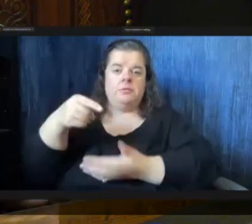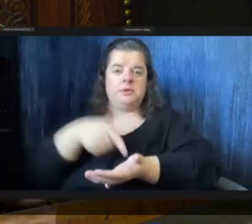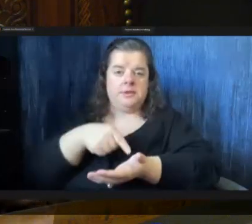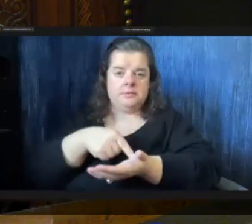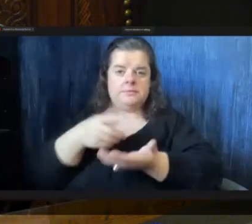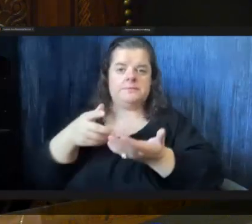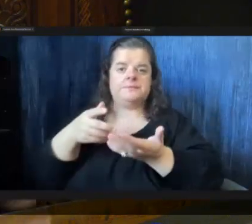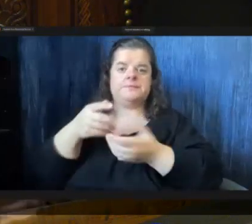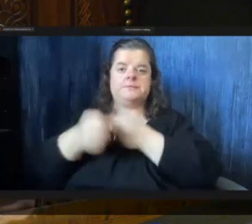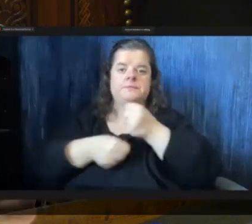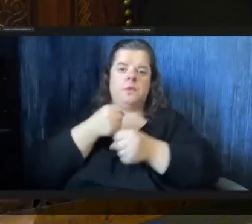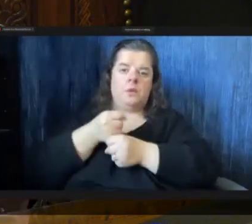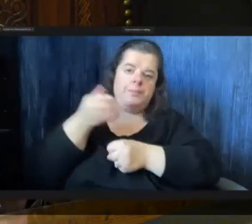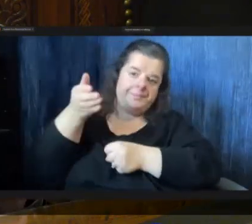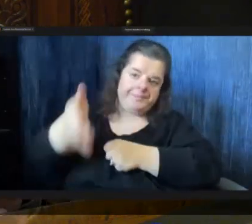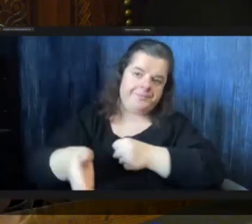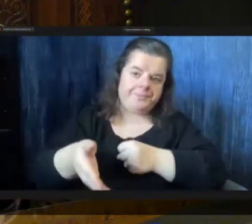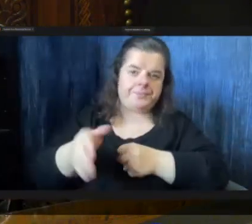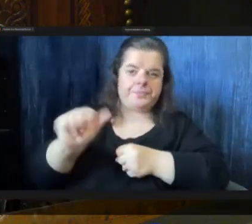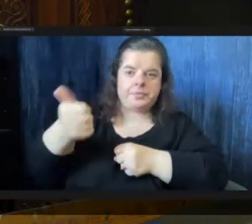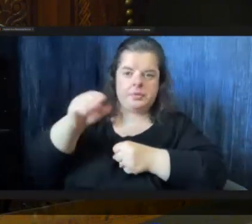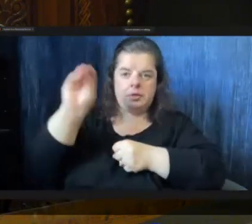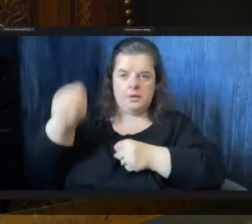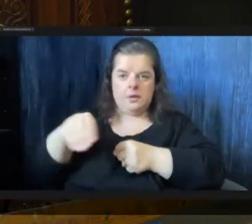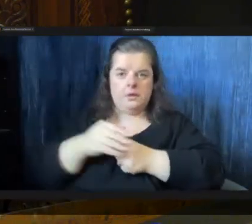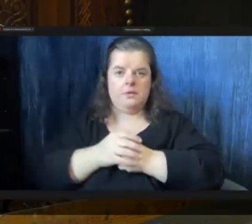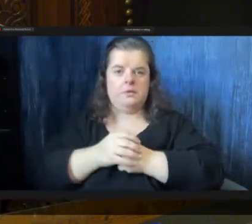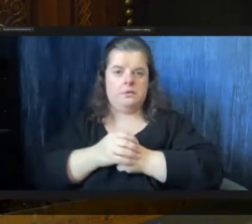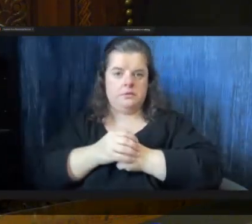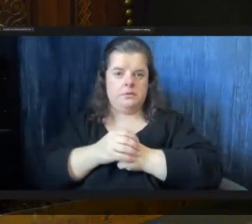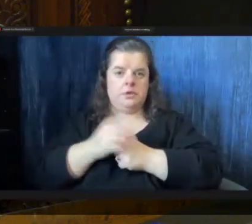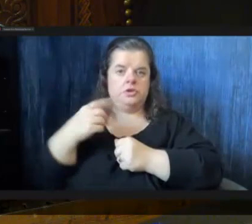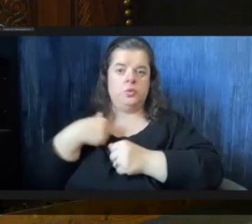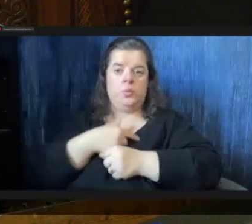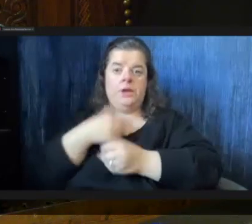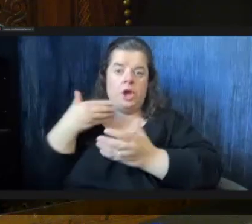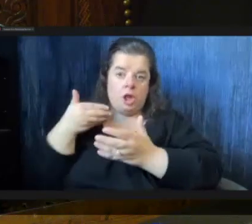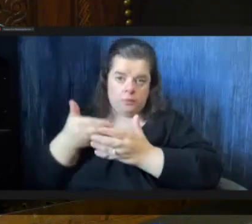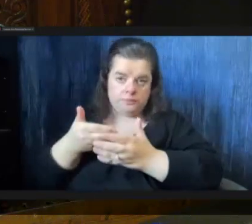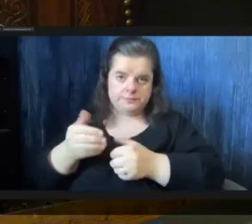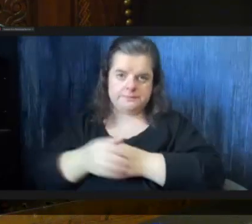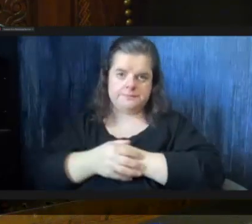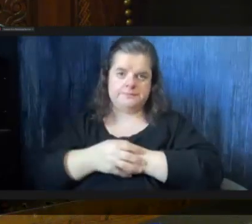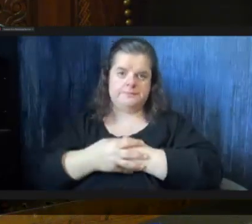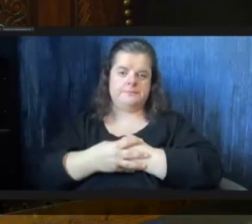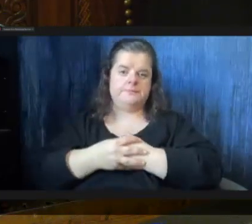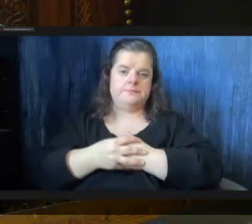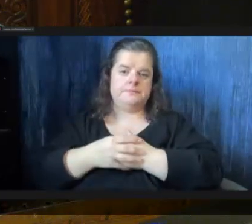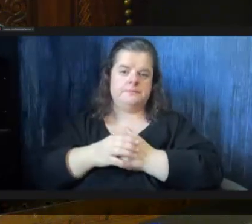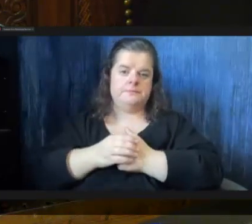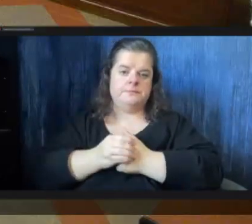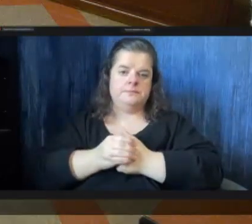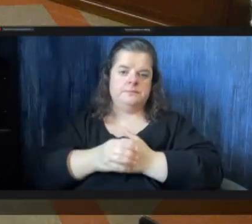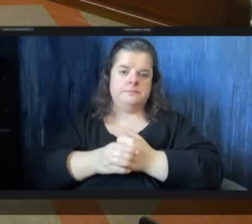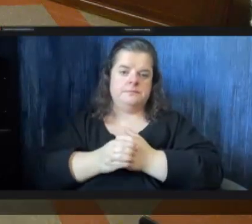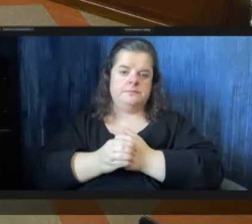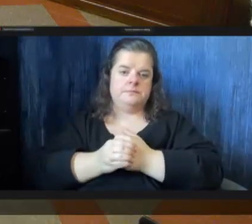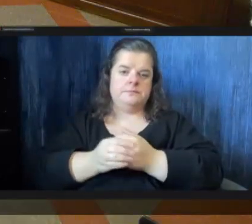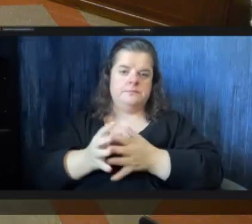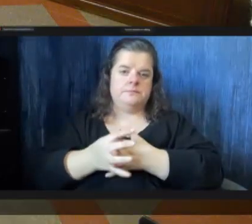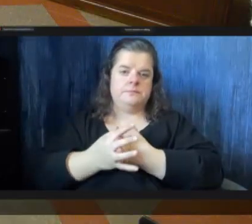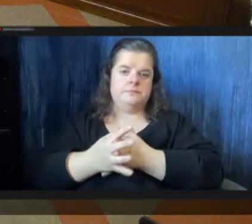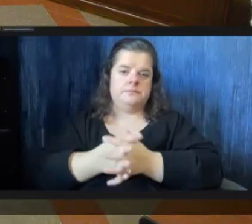that that it's 10 so like we are cutting it close but just to